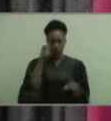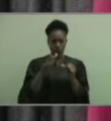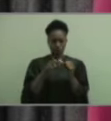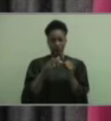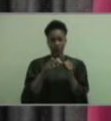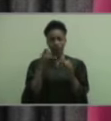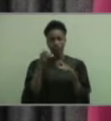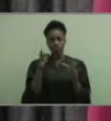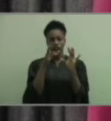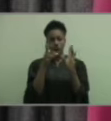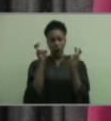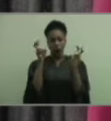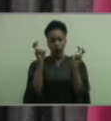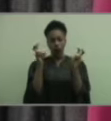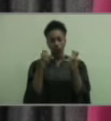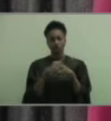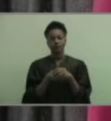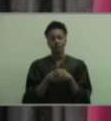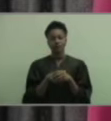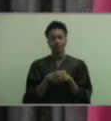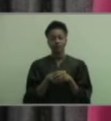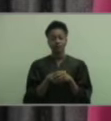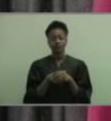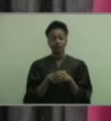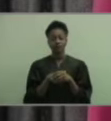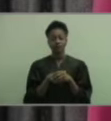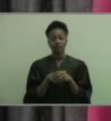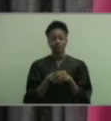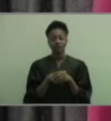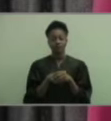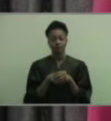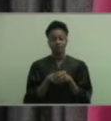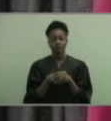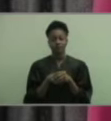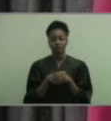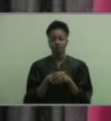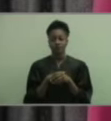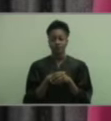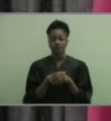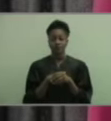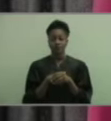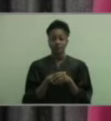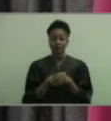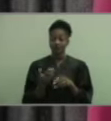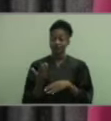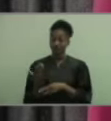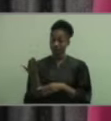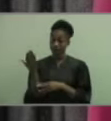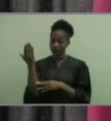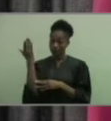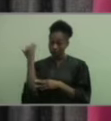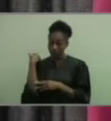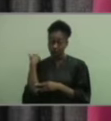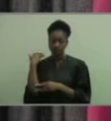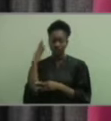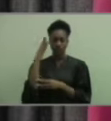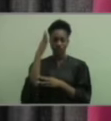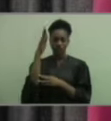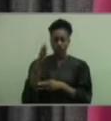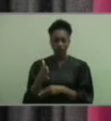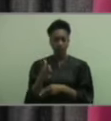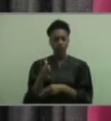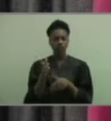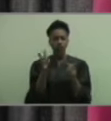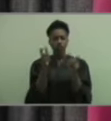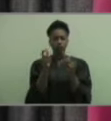quote by Ralph Waldo Emerson. What lies behind us and what lies before us are small matters